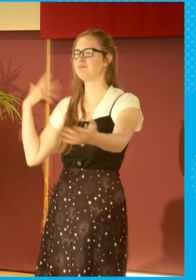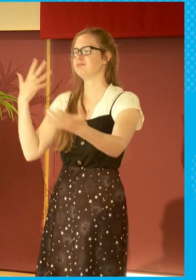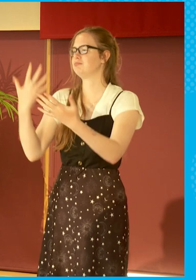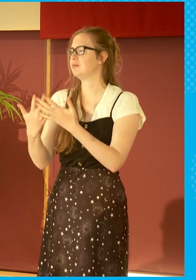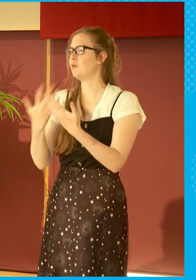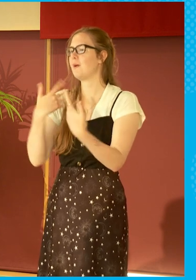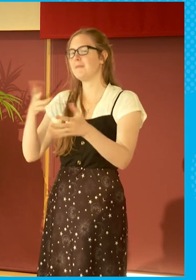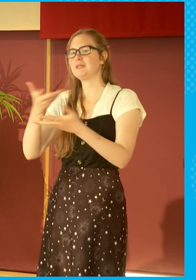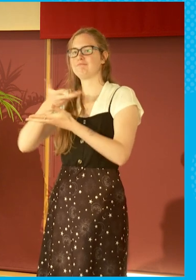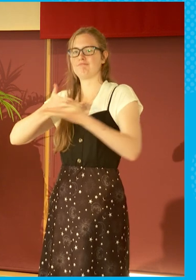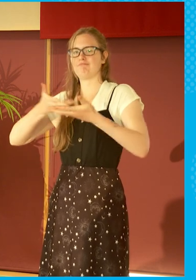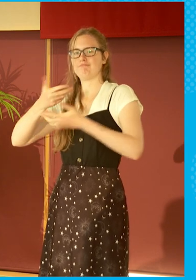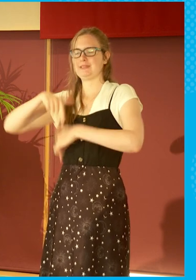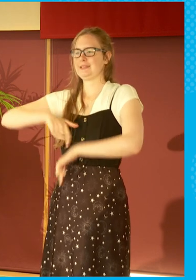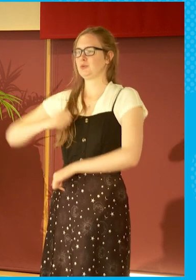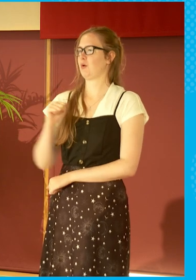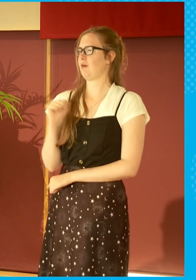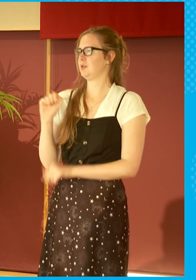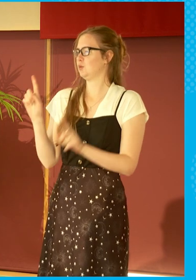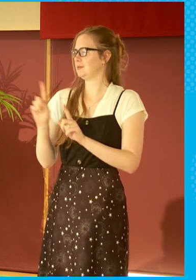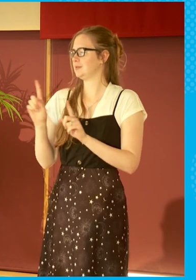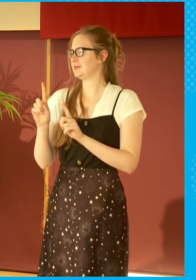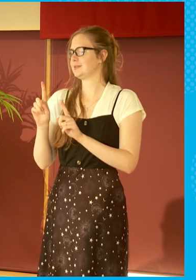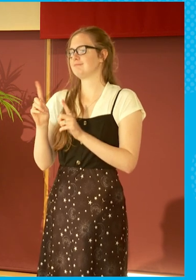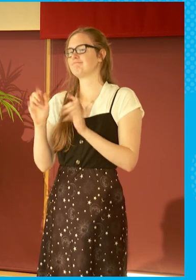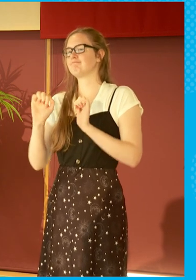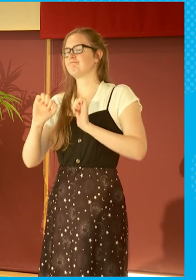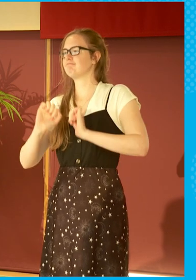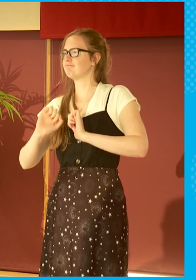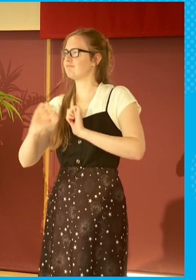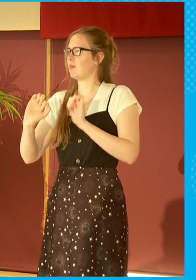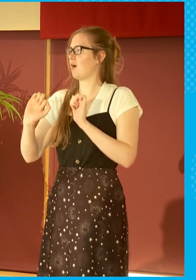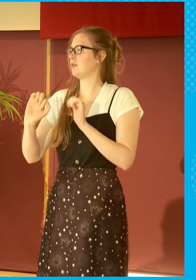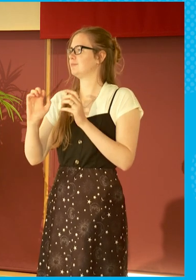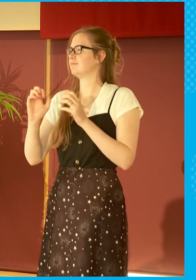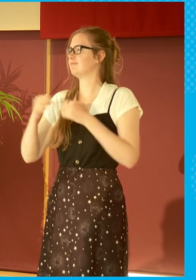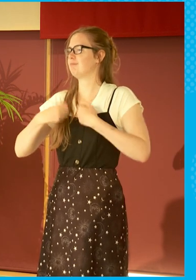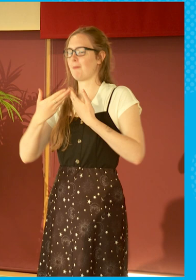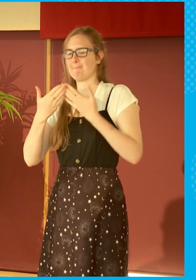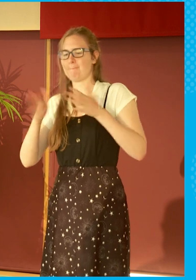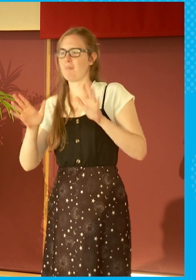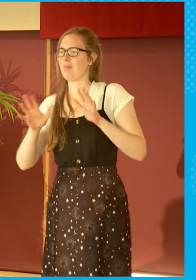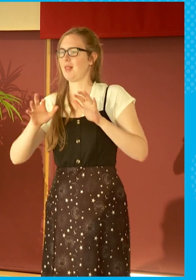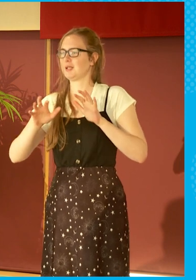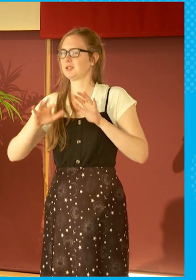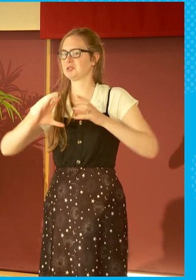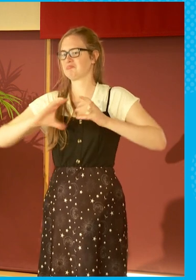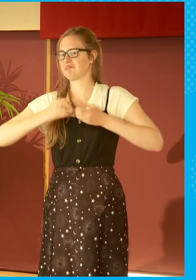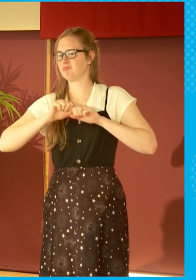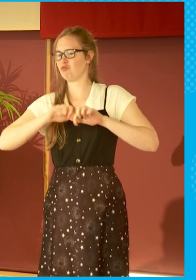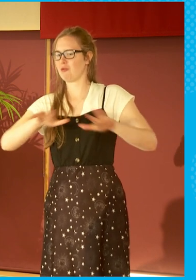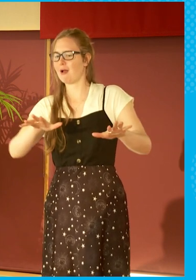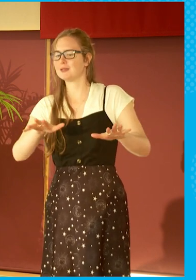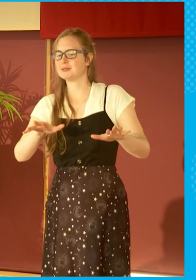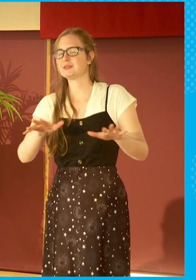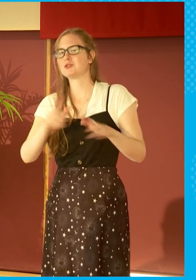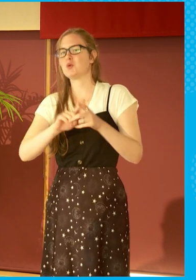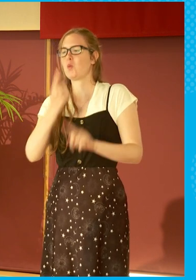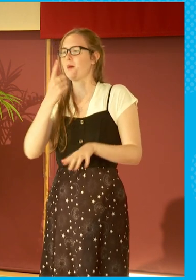in Scotland about the nature of public sector broadcasting. At one point,